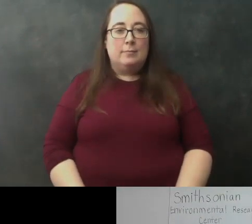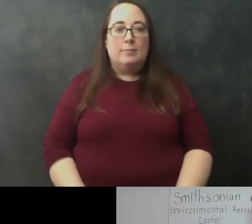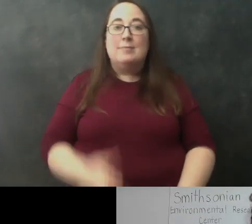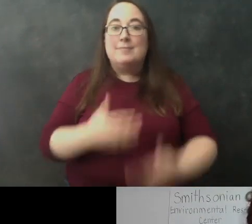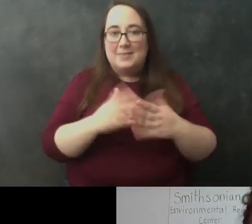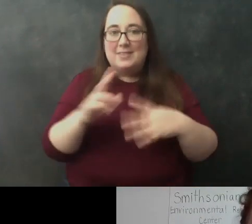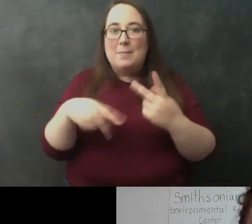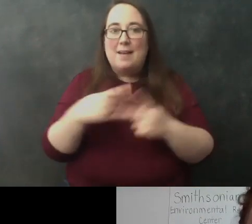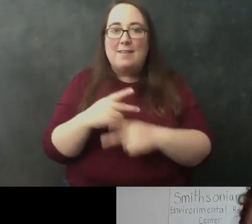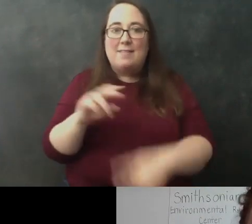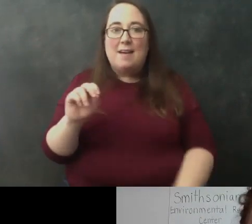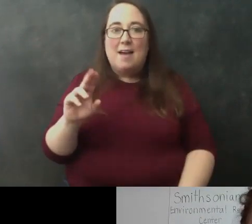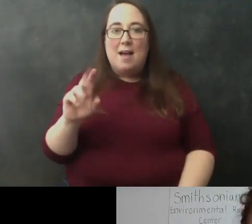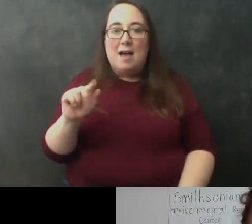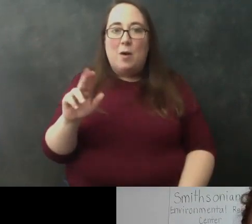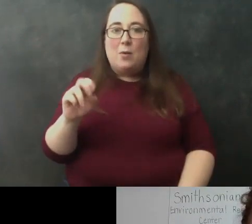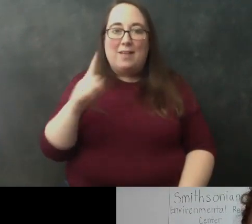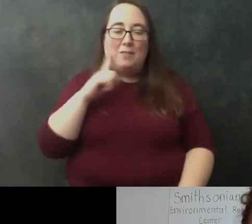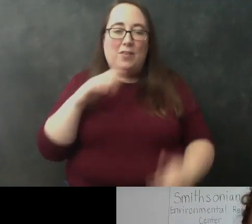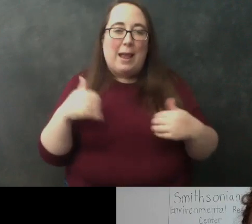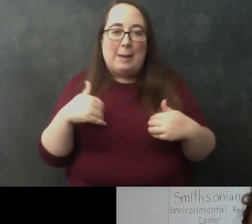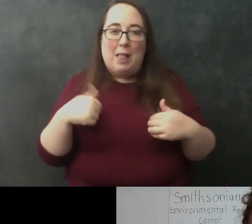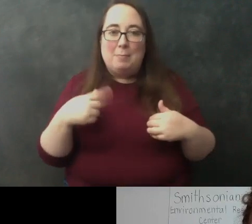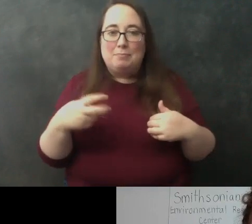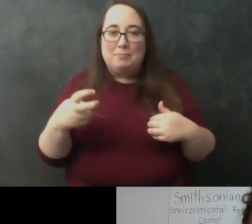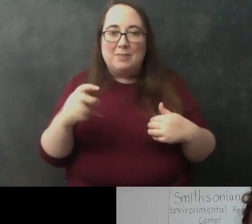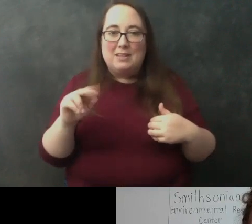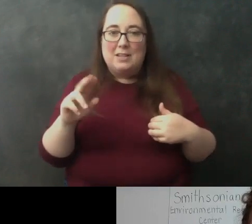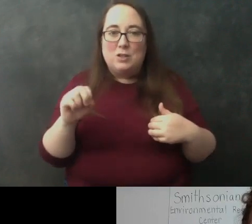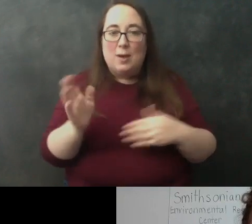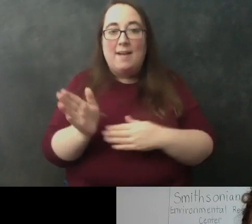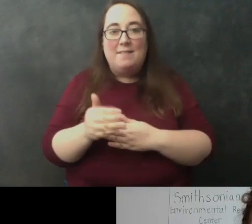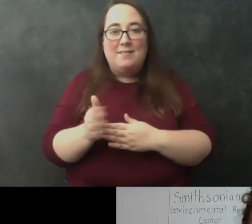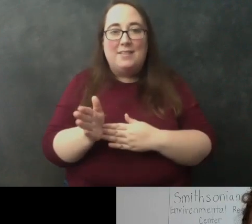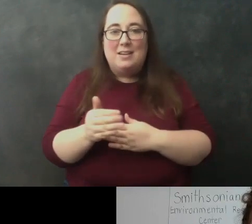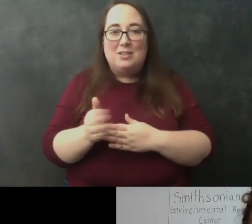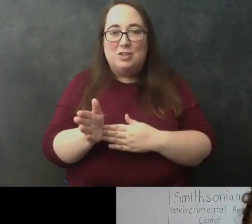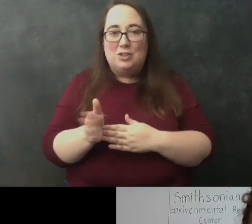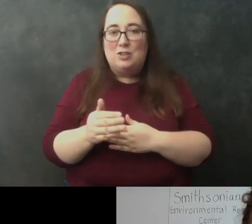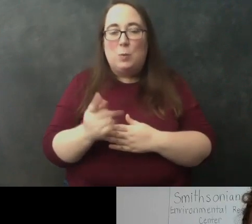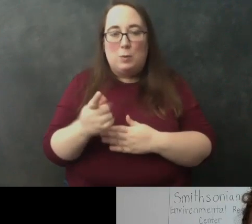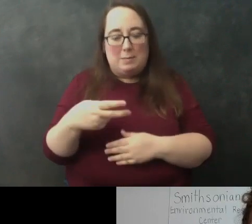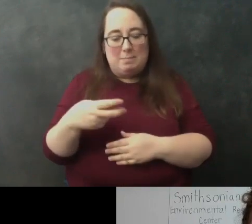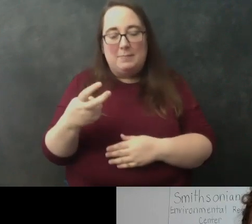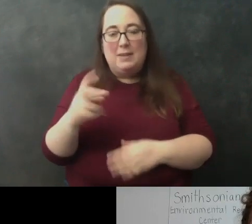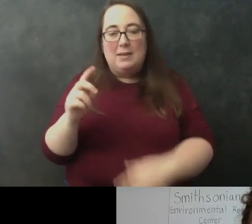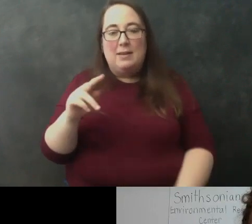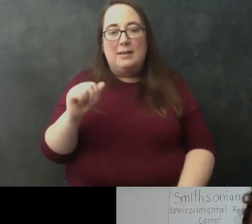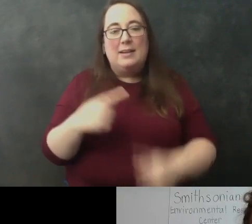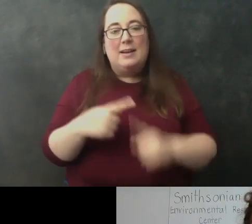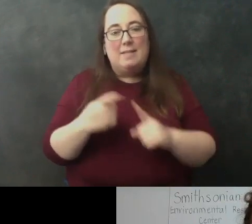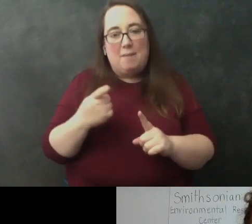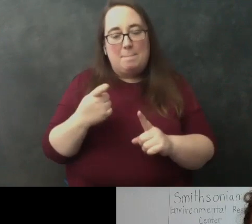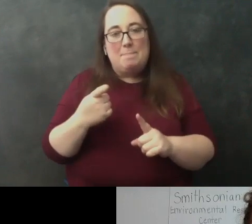of the animal um that i'm taking tissue from so fish is one of the animals that we extract dna from and this is